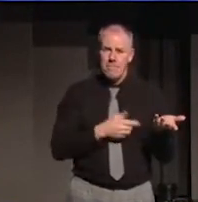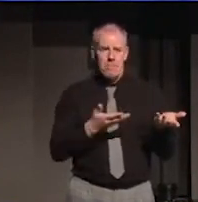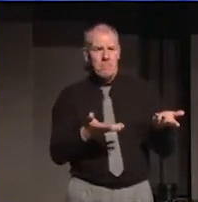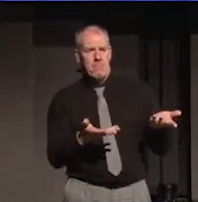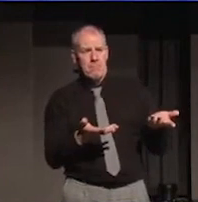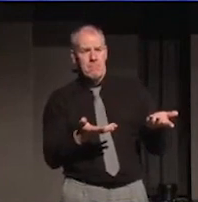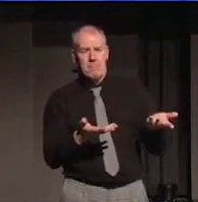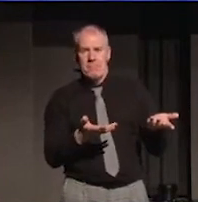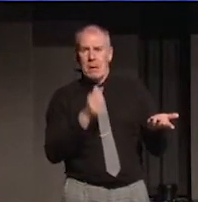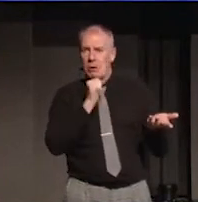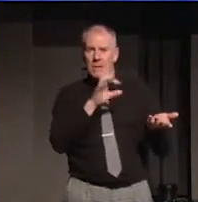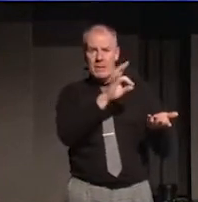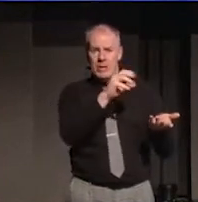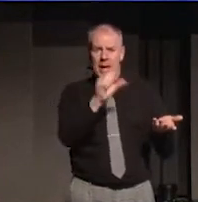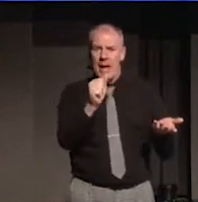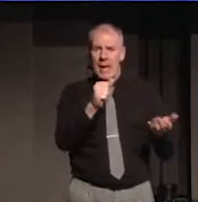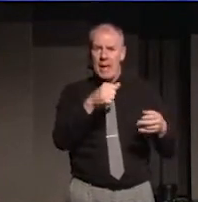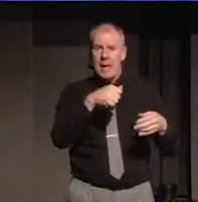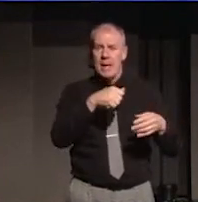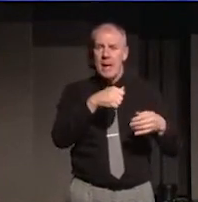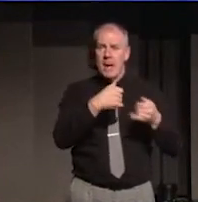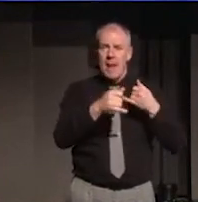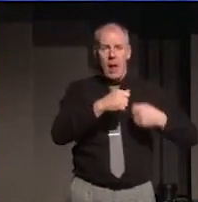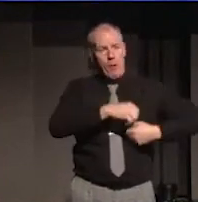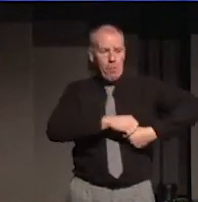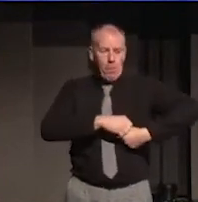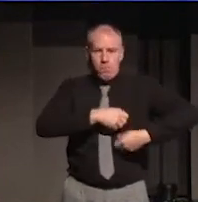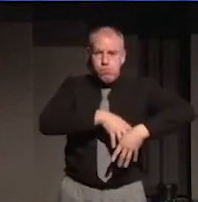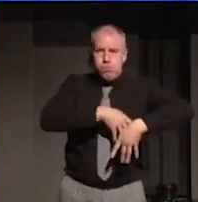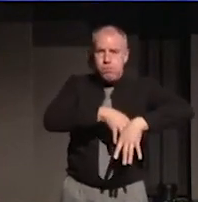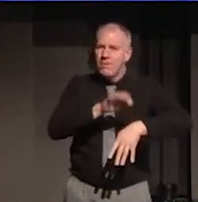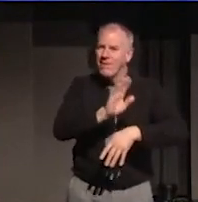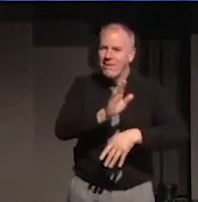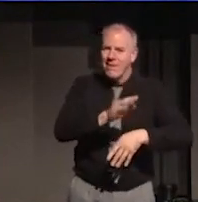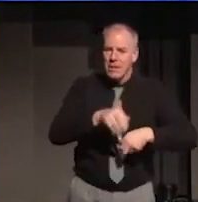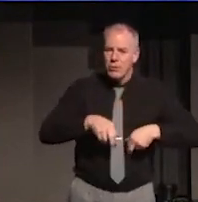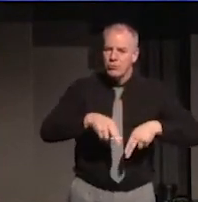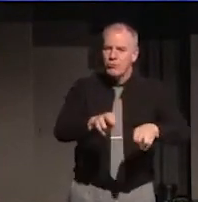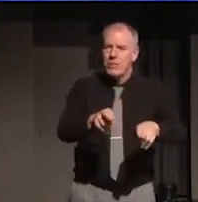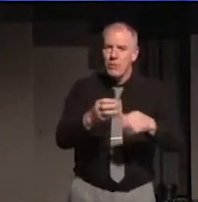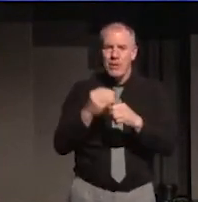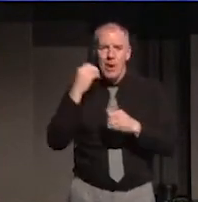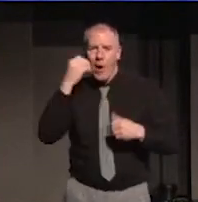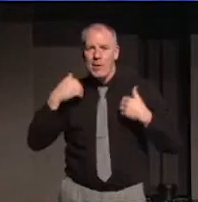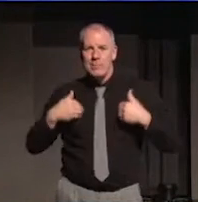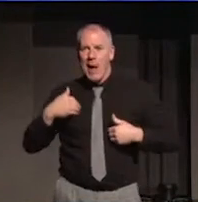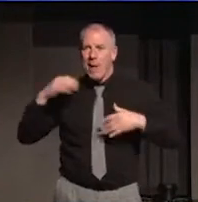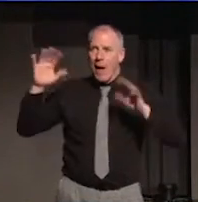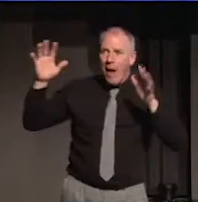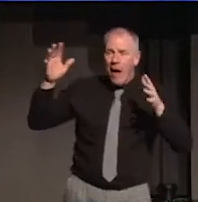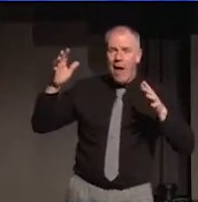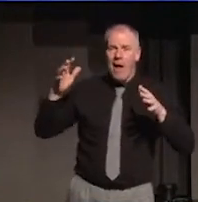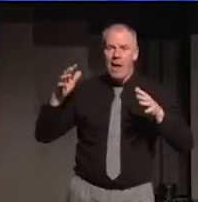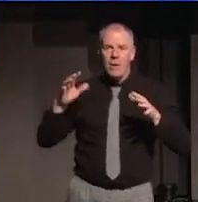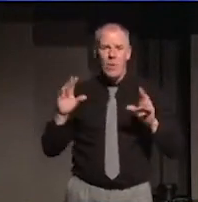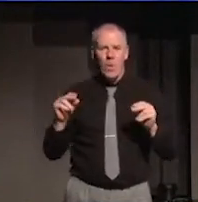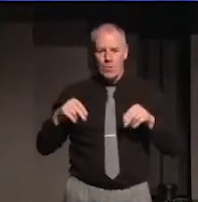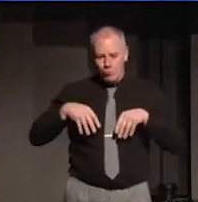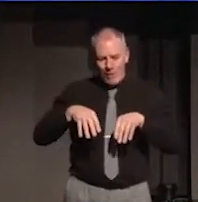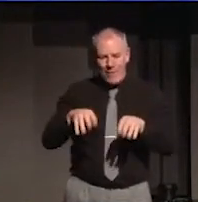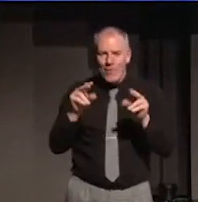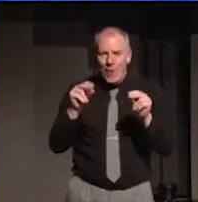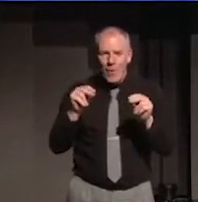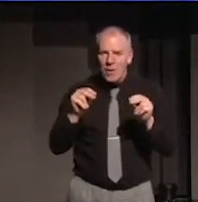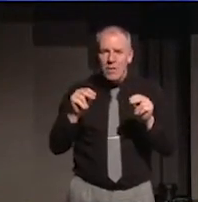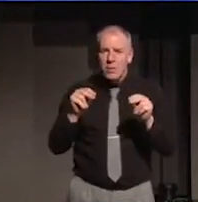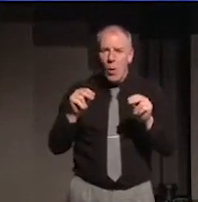There weren't any GAA players walking arm-in-arm down the main street with orange men singing Kumbaya. No